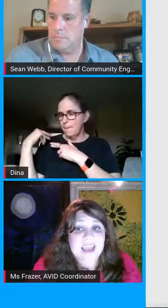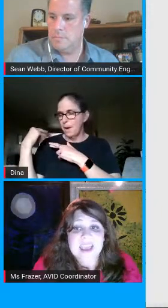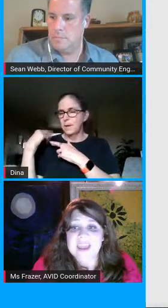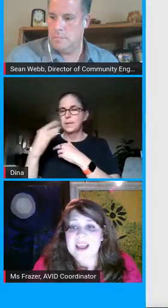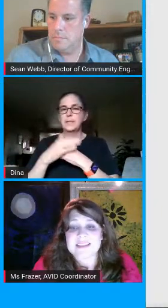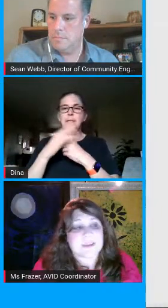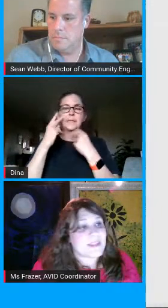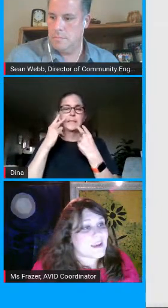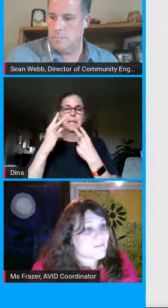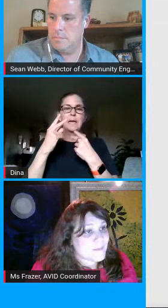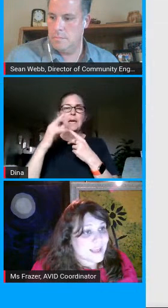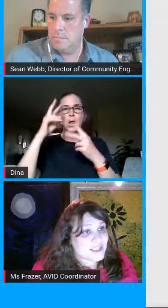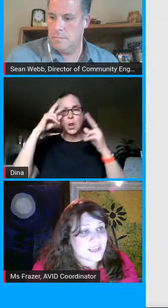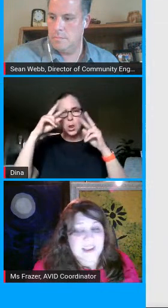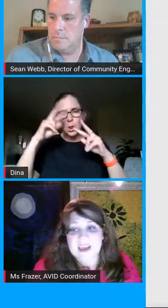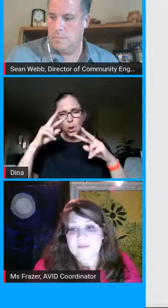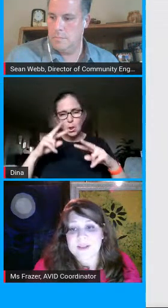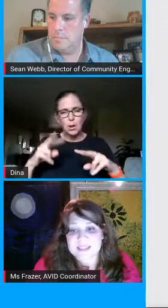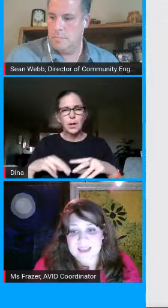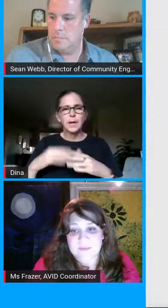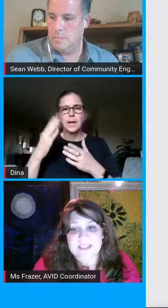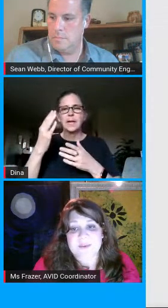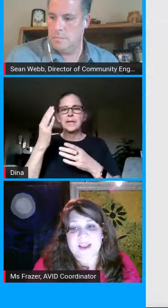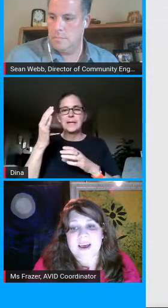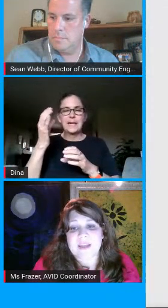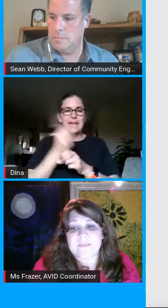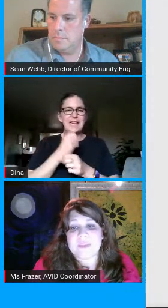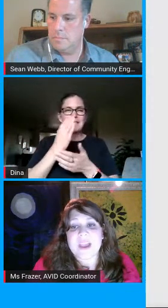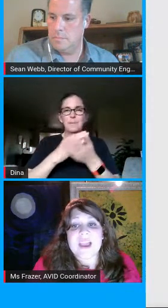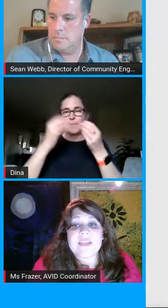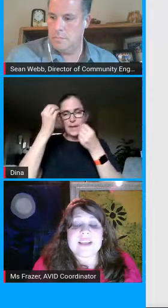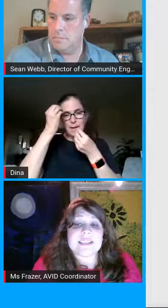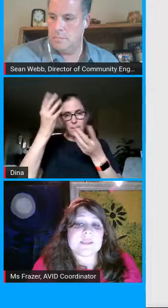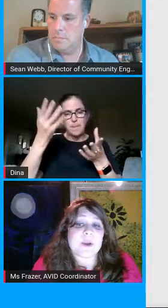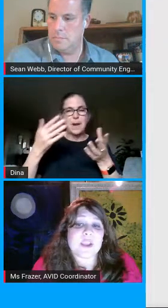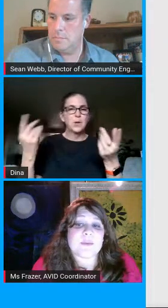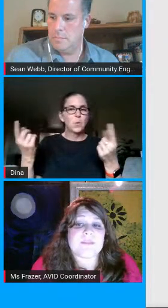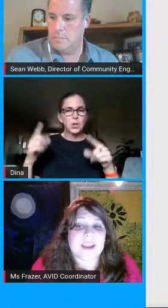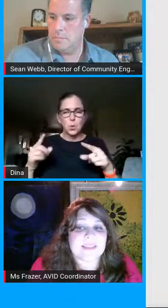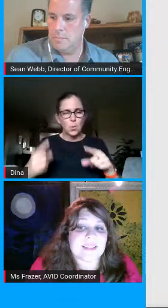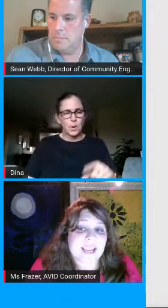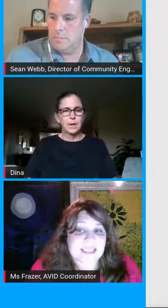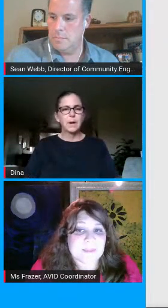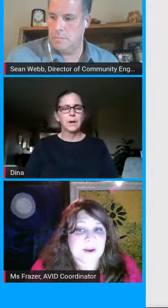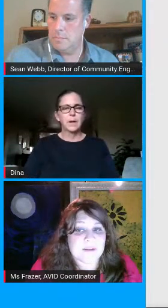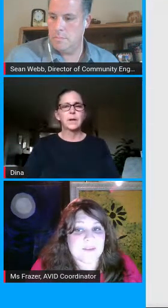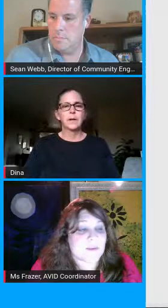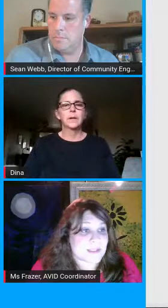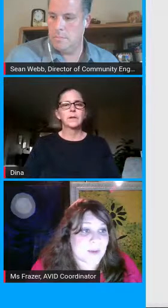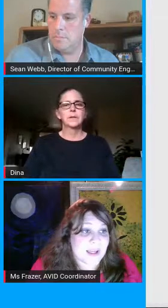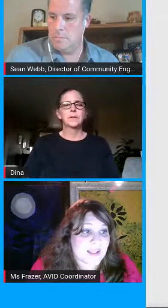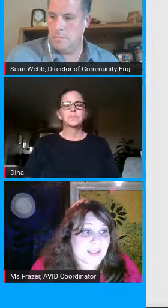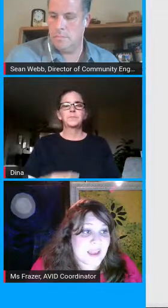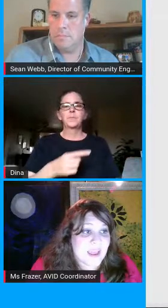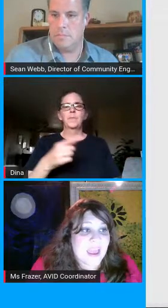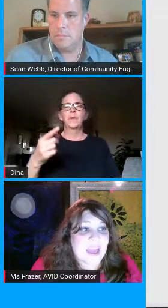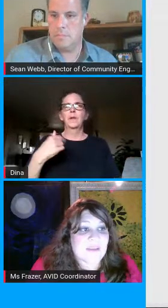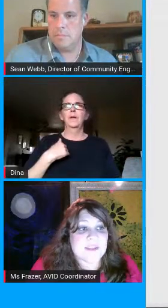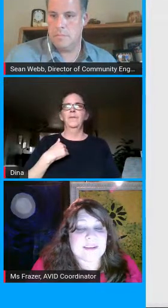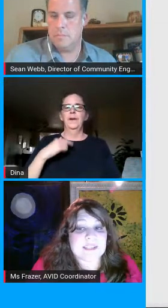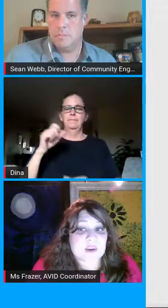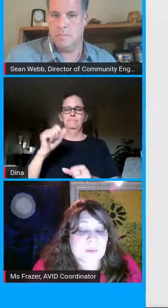at it it has some of the information of what's and what's going on this is where you would find the link to parent view as well